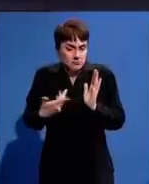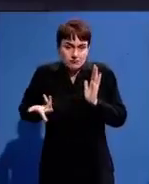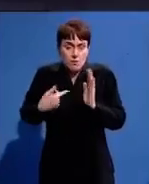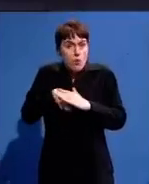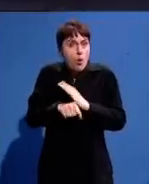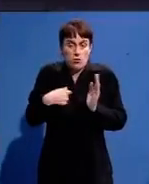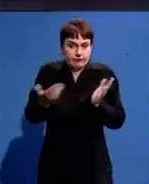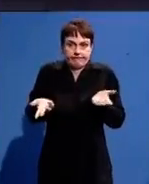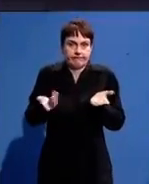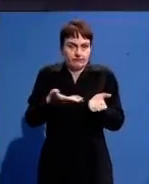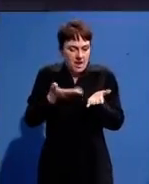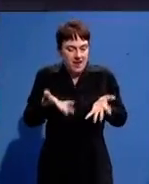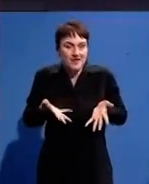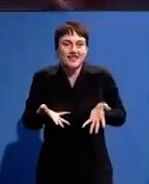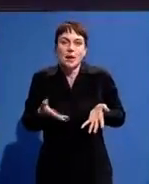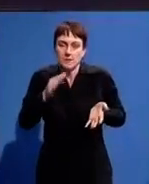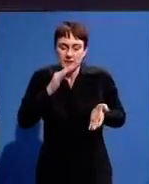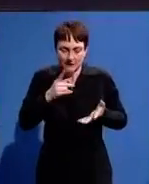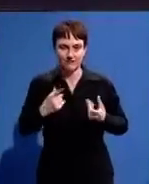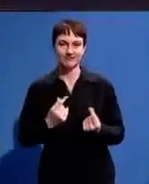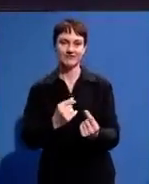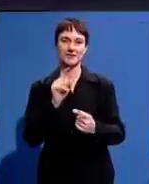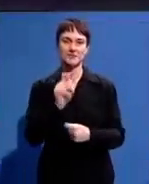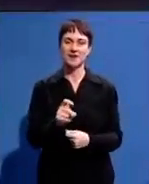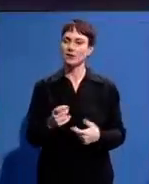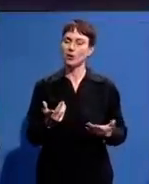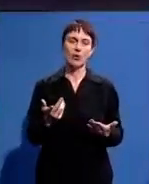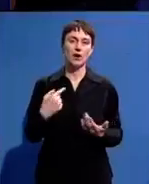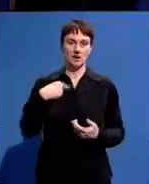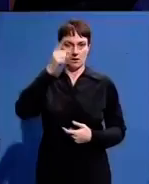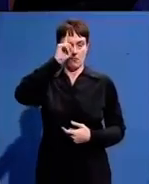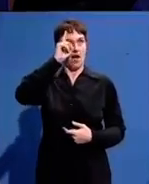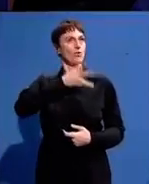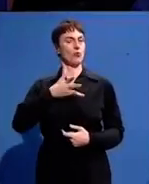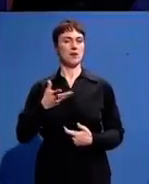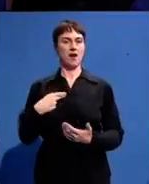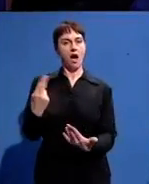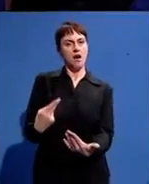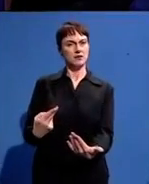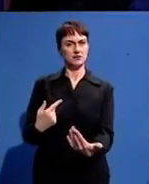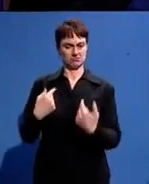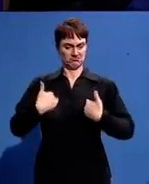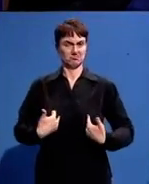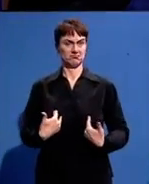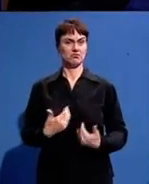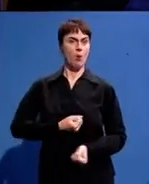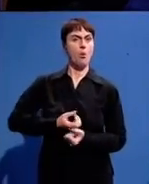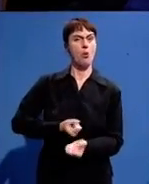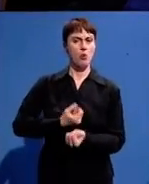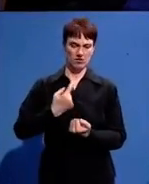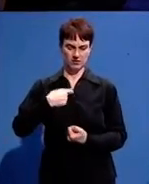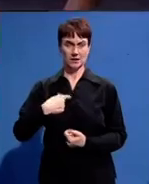no matter how challenging life can be or your journey can be especially me as a black woman in the arts no matter how hard my challenges are at the